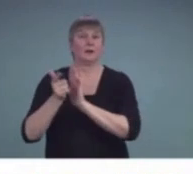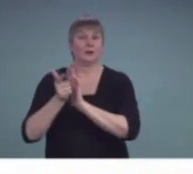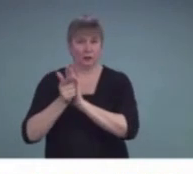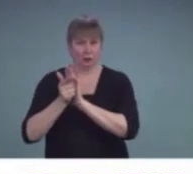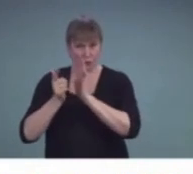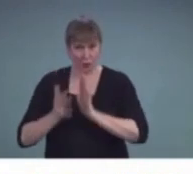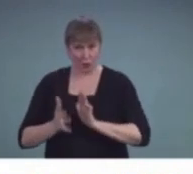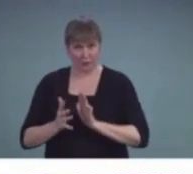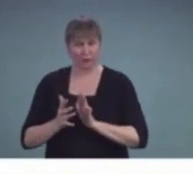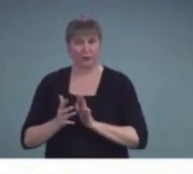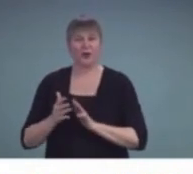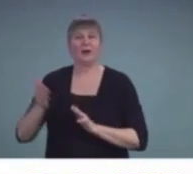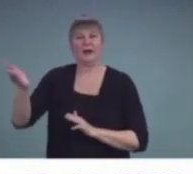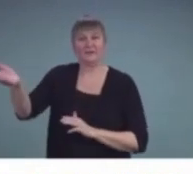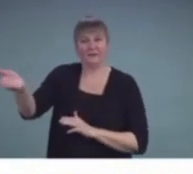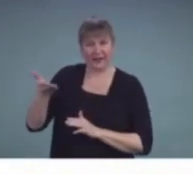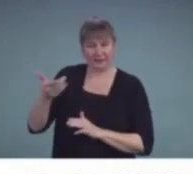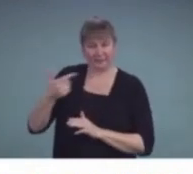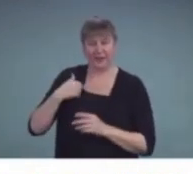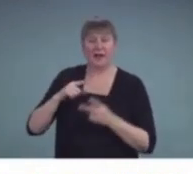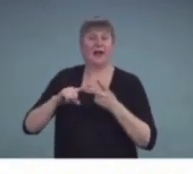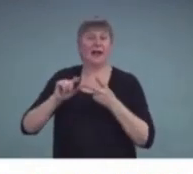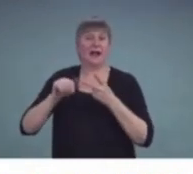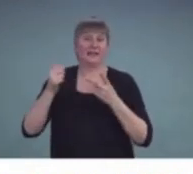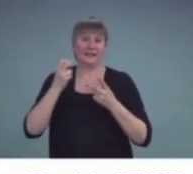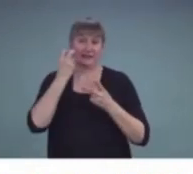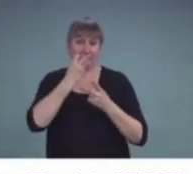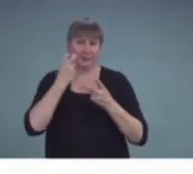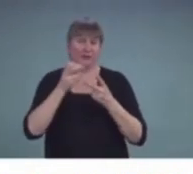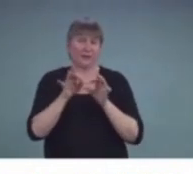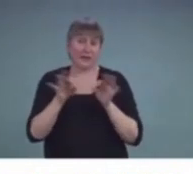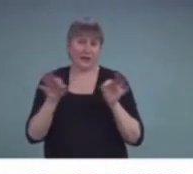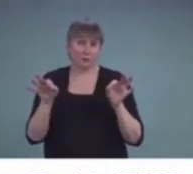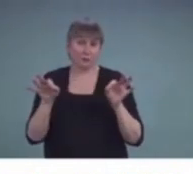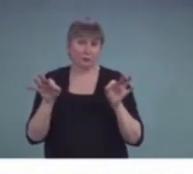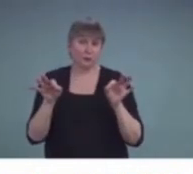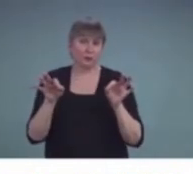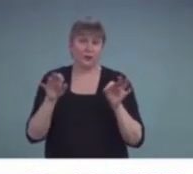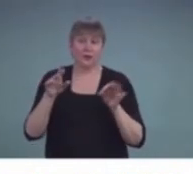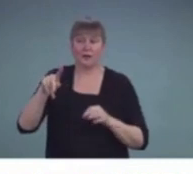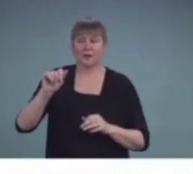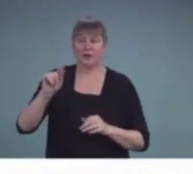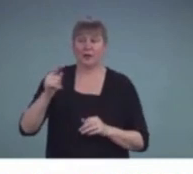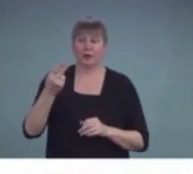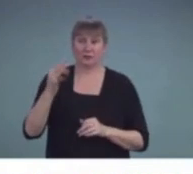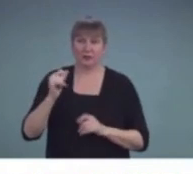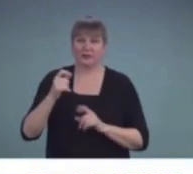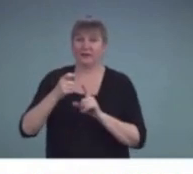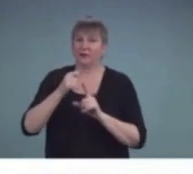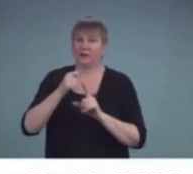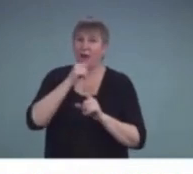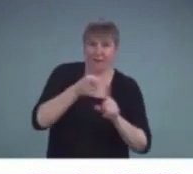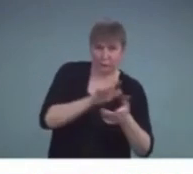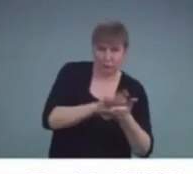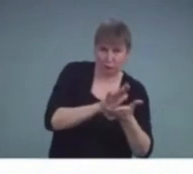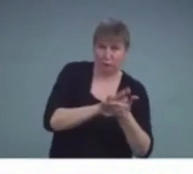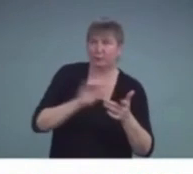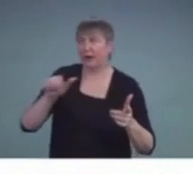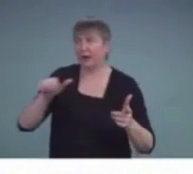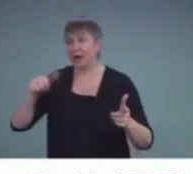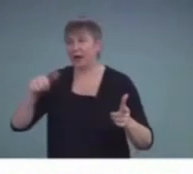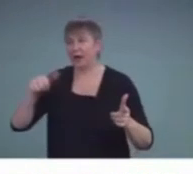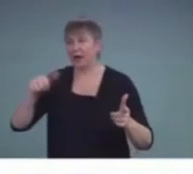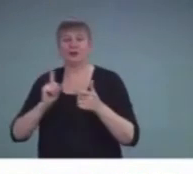in myself and again a speech-language pathologist outside of the school to do these independent evaluations.